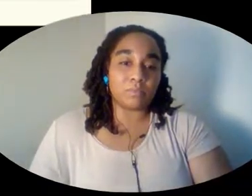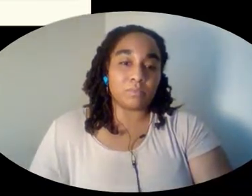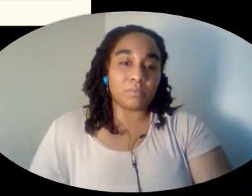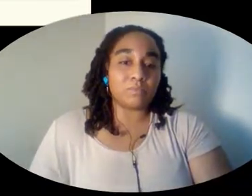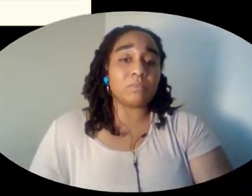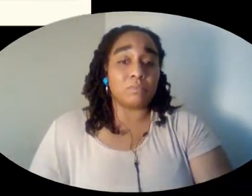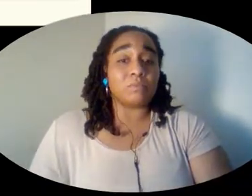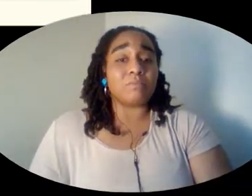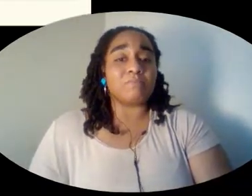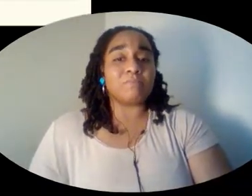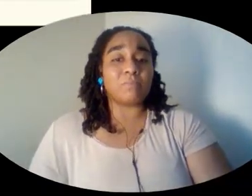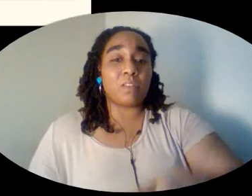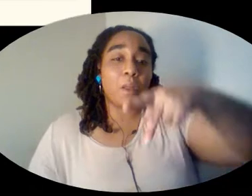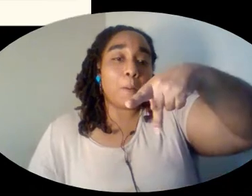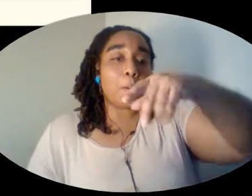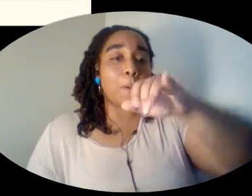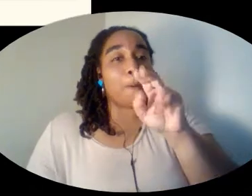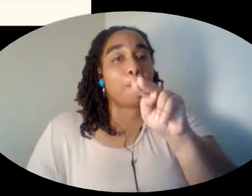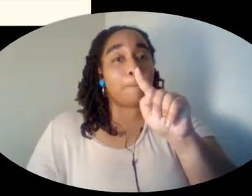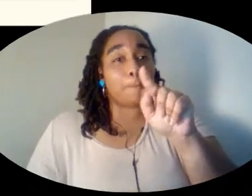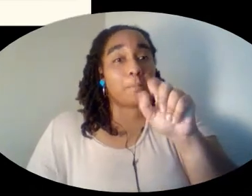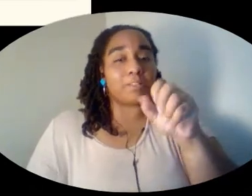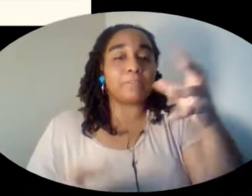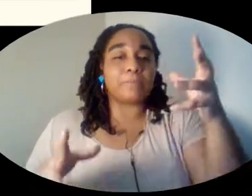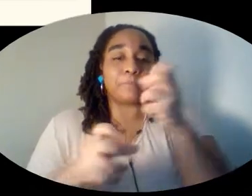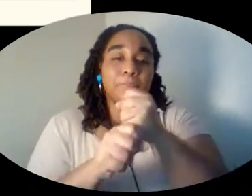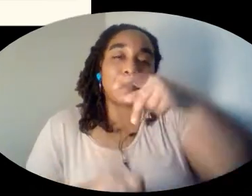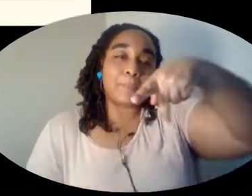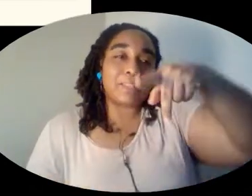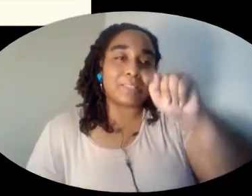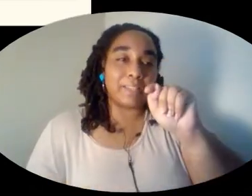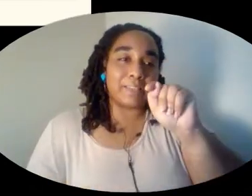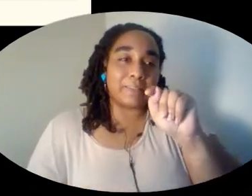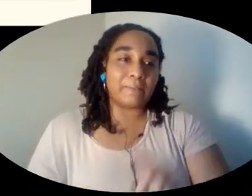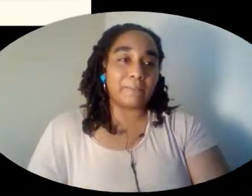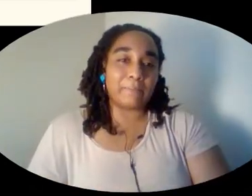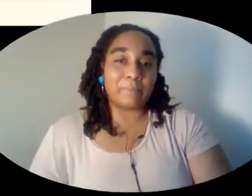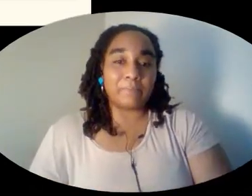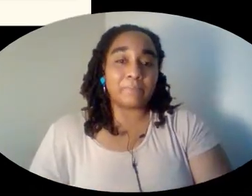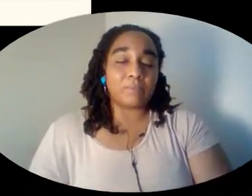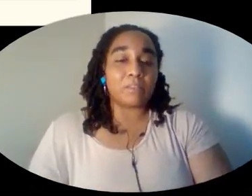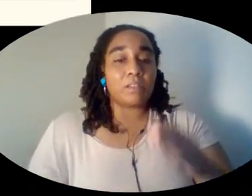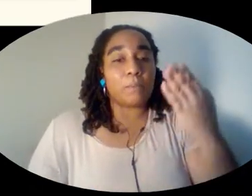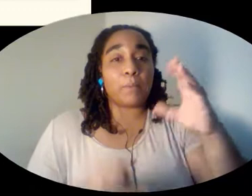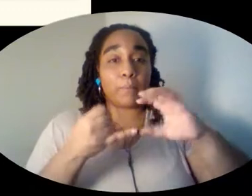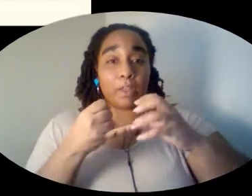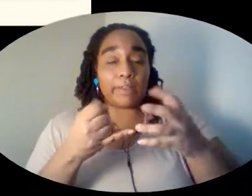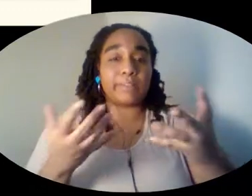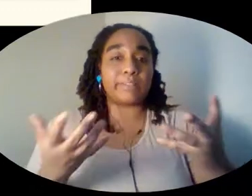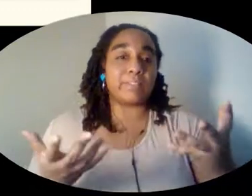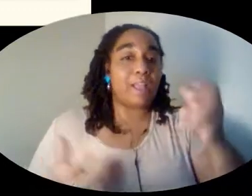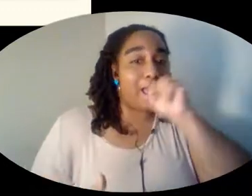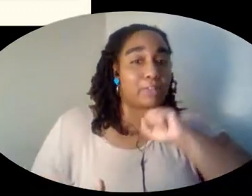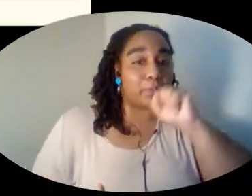We use the abbreviation PT to stand for pints. Blueberries and